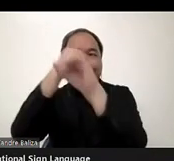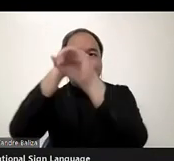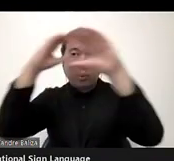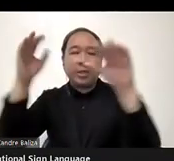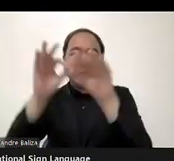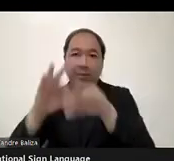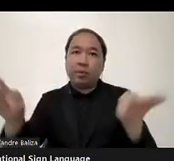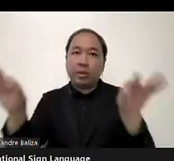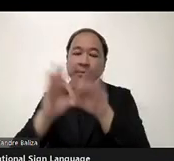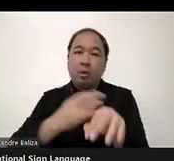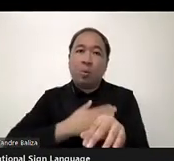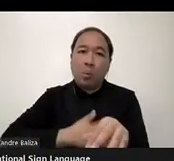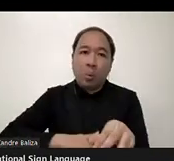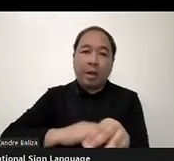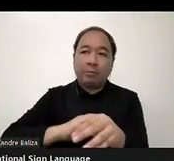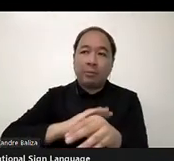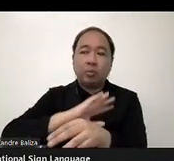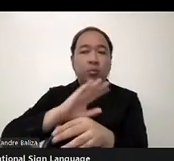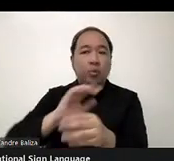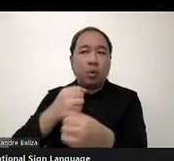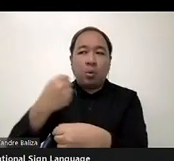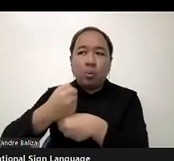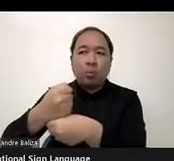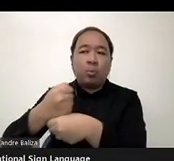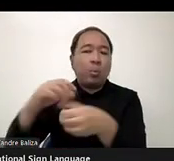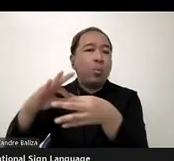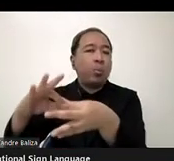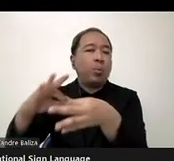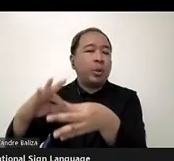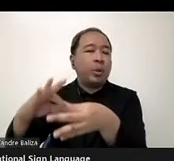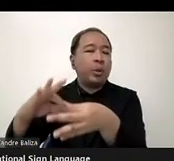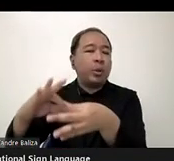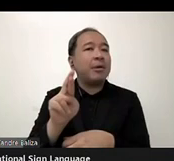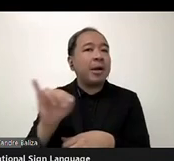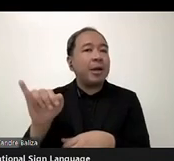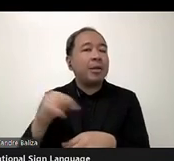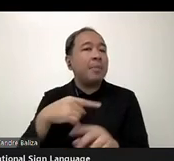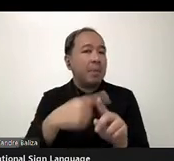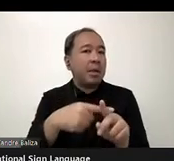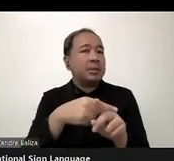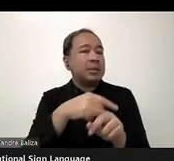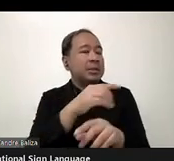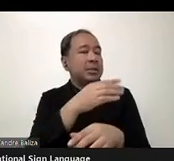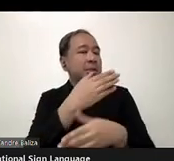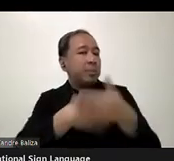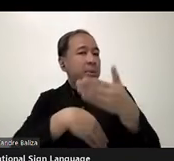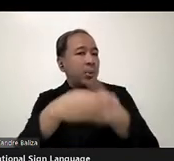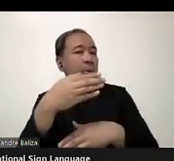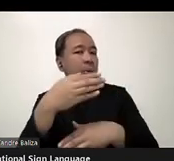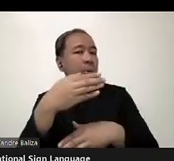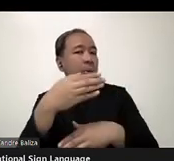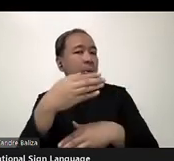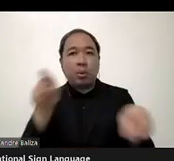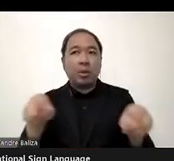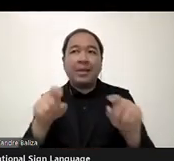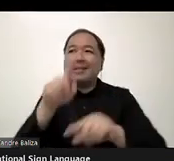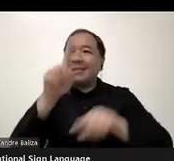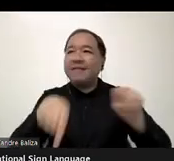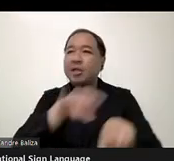NRIs, we would also want the, the people with disabilities in different regions to come forward themselves.